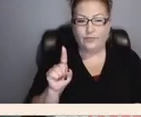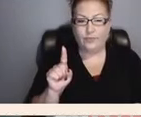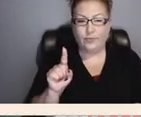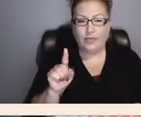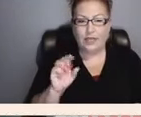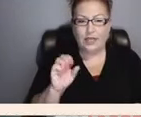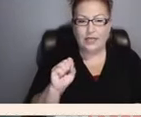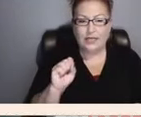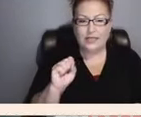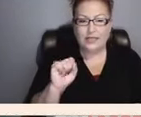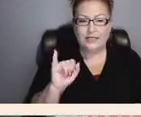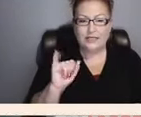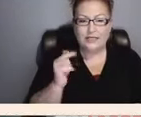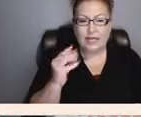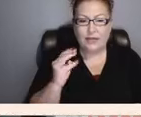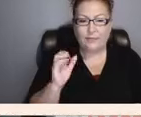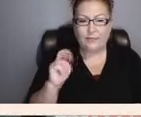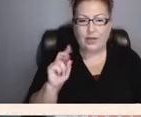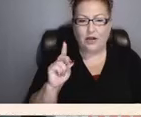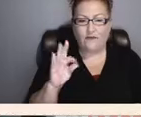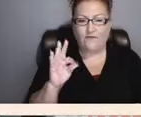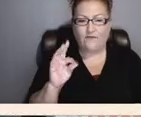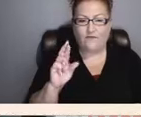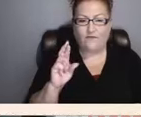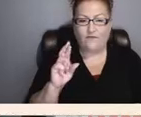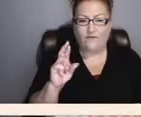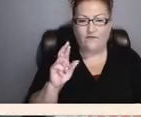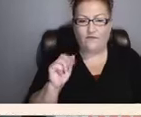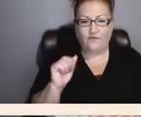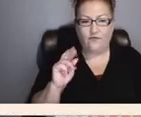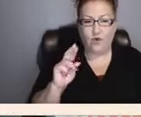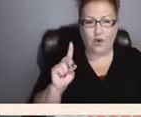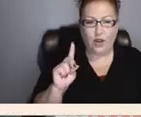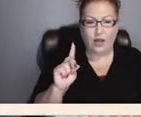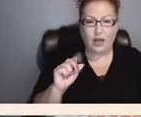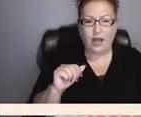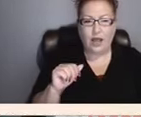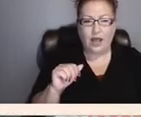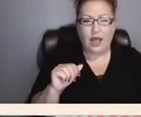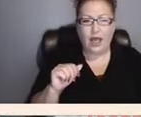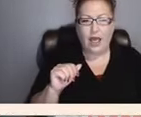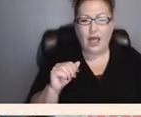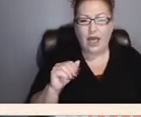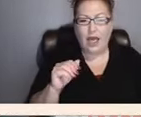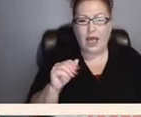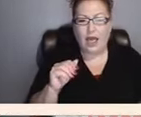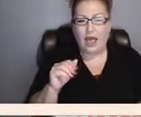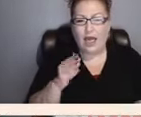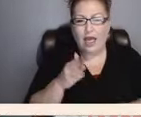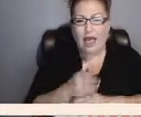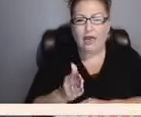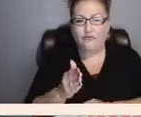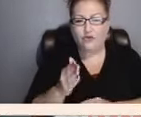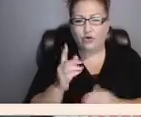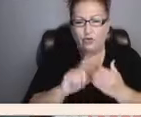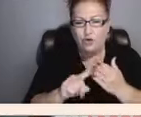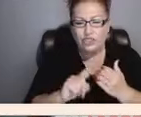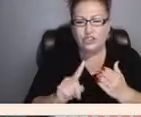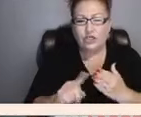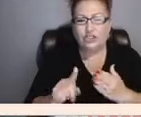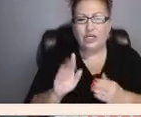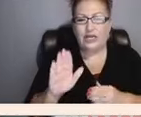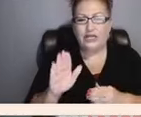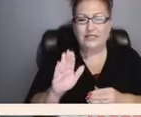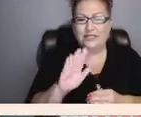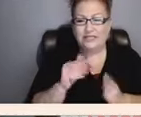after researching the central nervous system, got his medical degree.